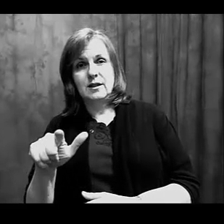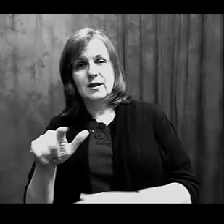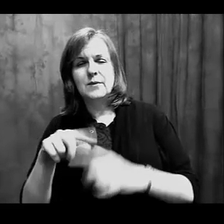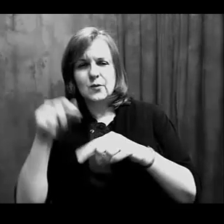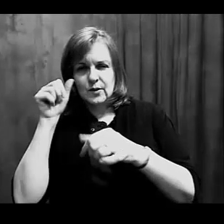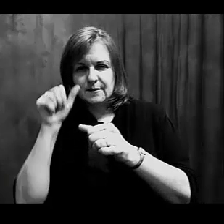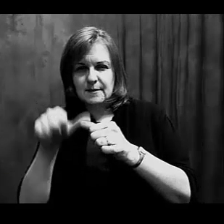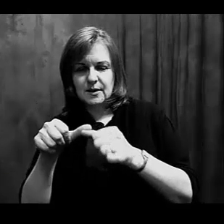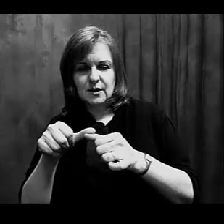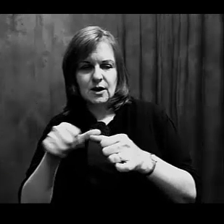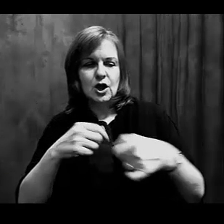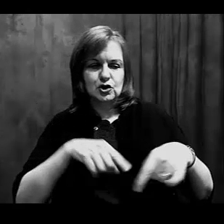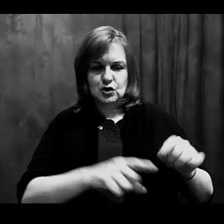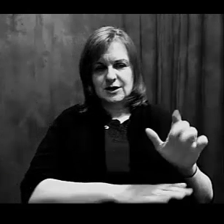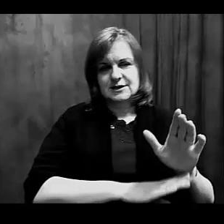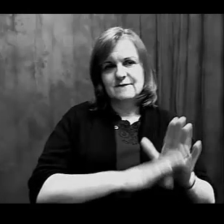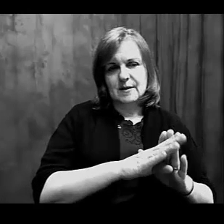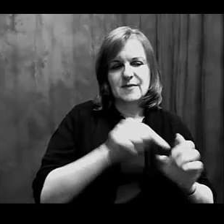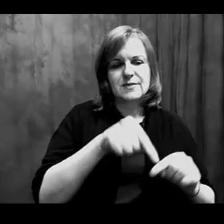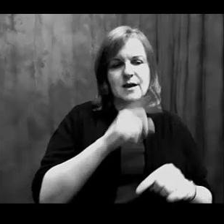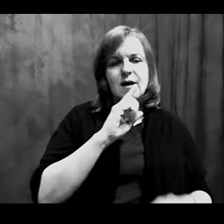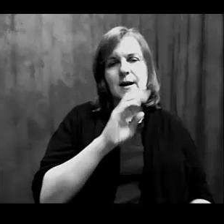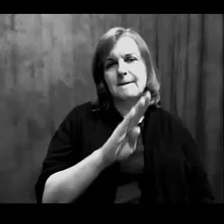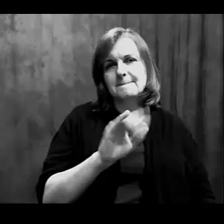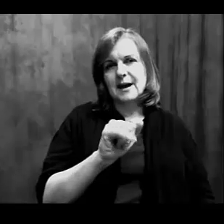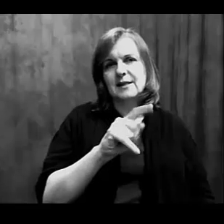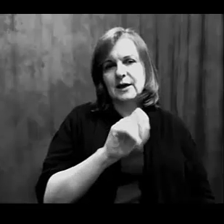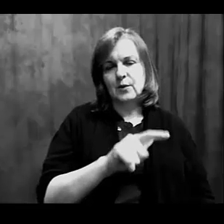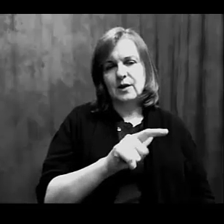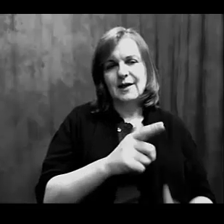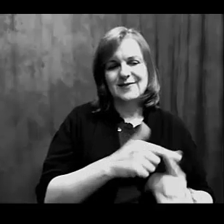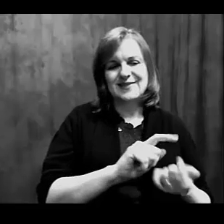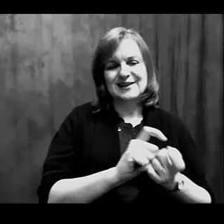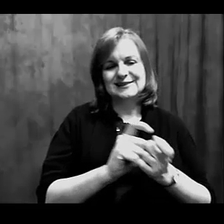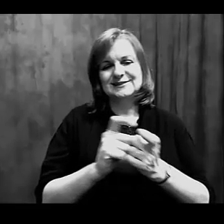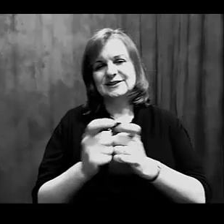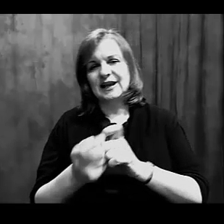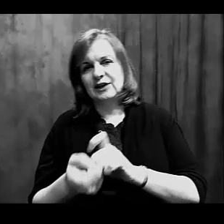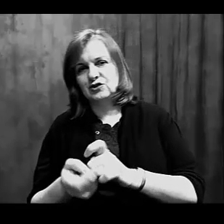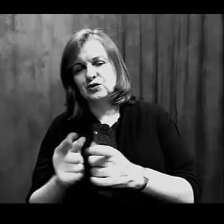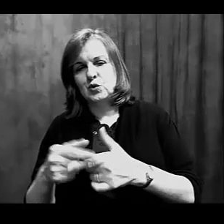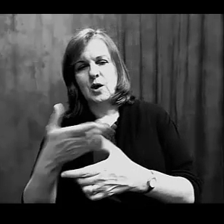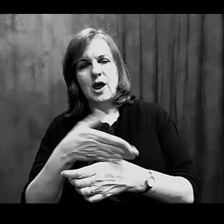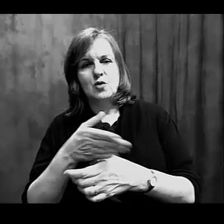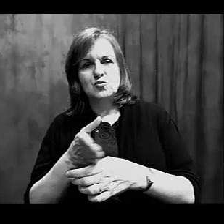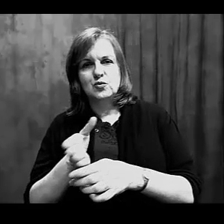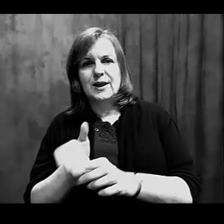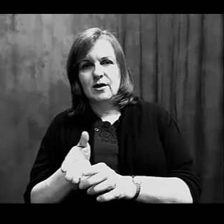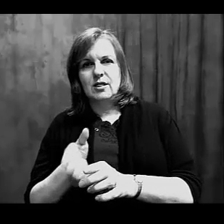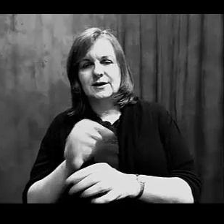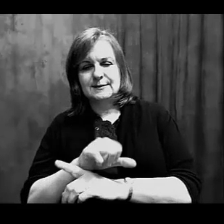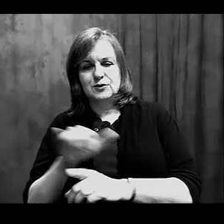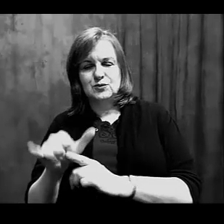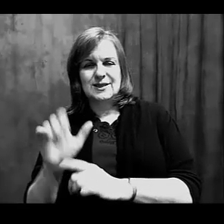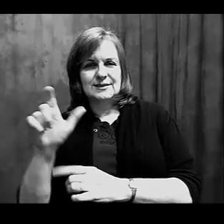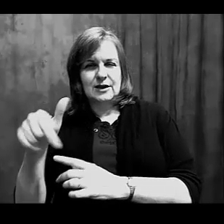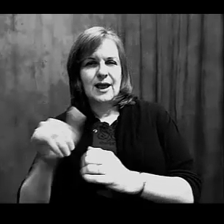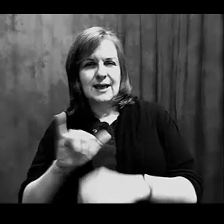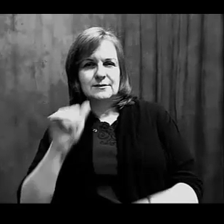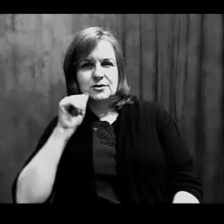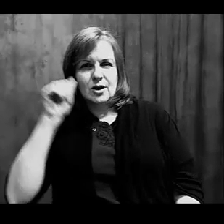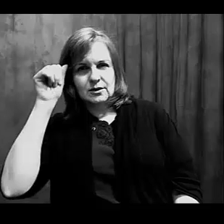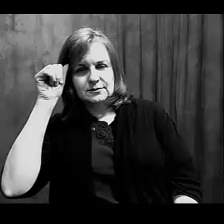mind that you need to think about the fact that in development they're bilateral and they actually move into this more radial form as adults.